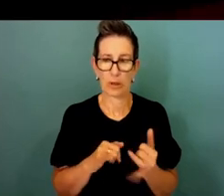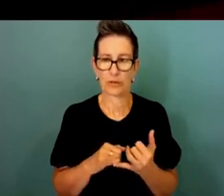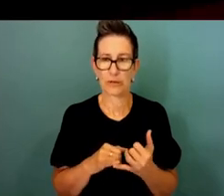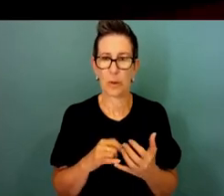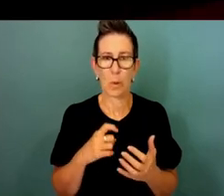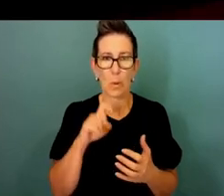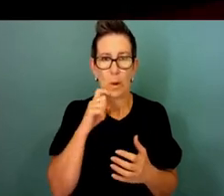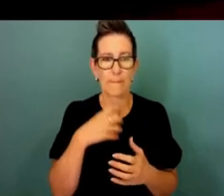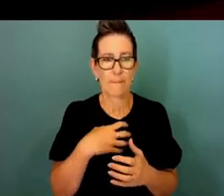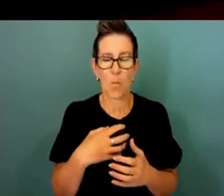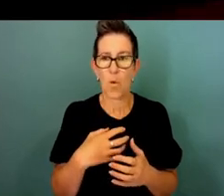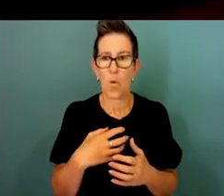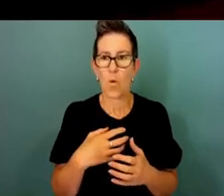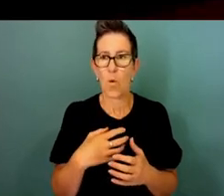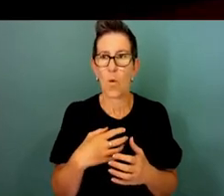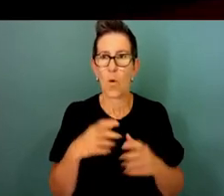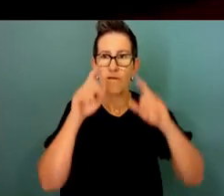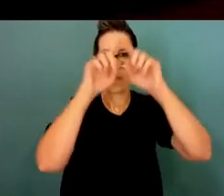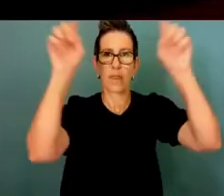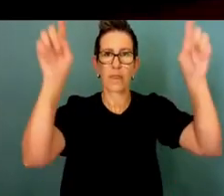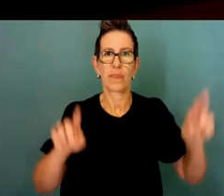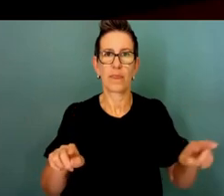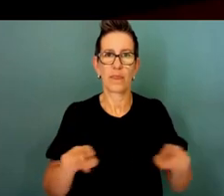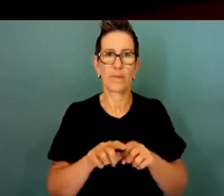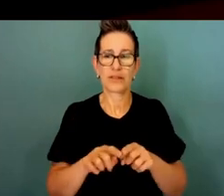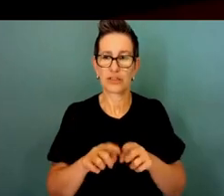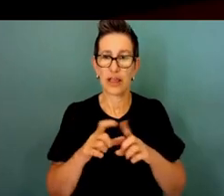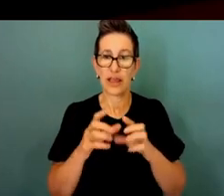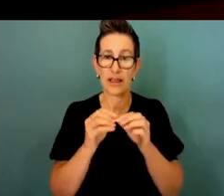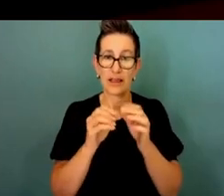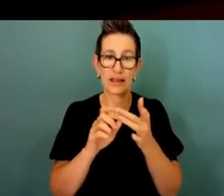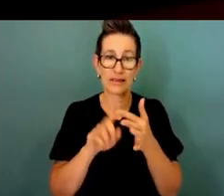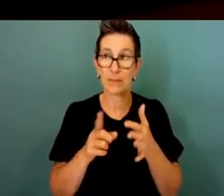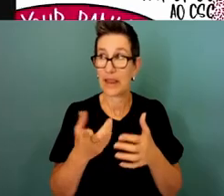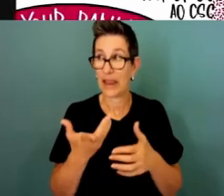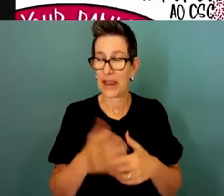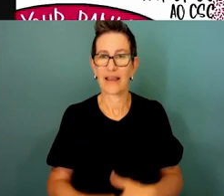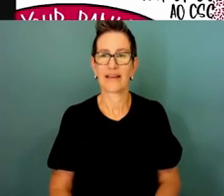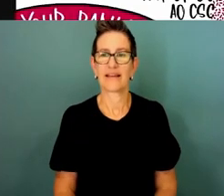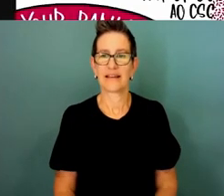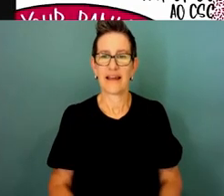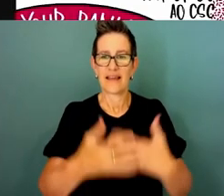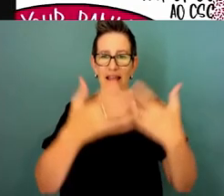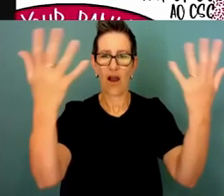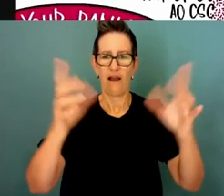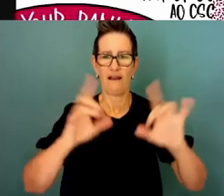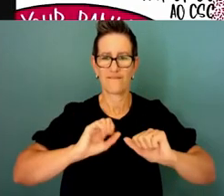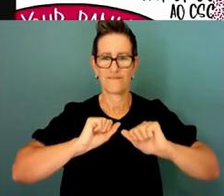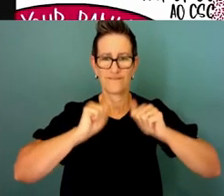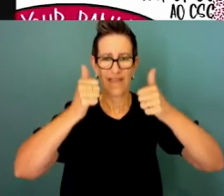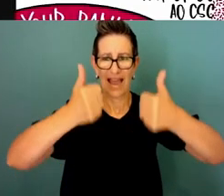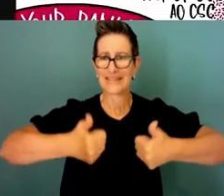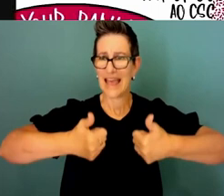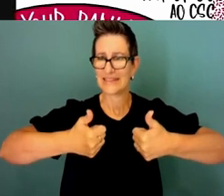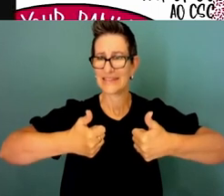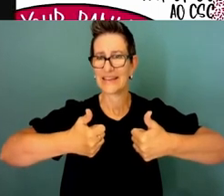any more of the picture are we Debbie yep there it is hey that's fantastic look at that